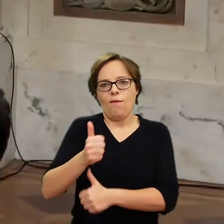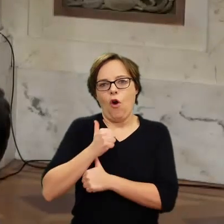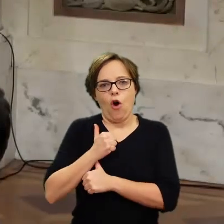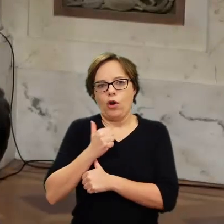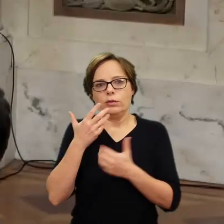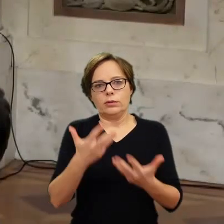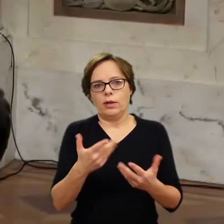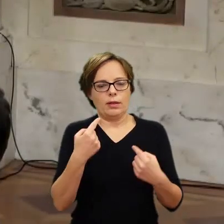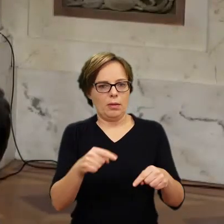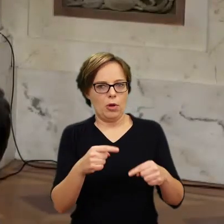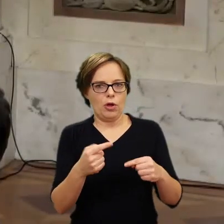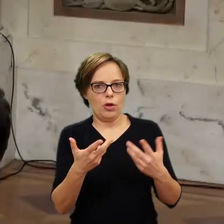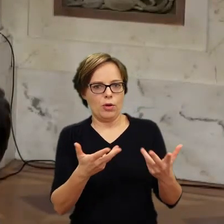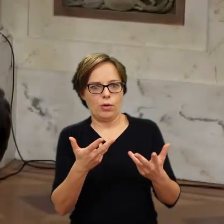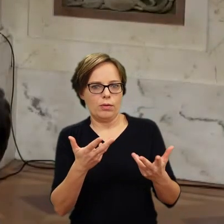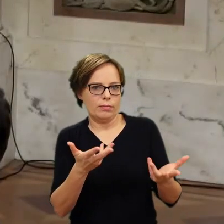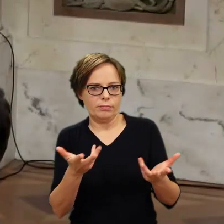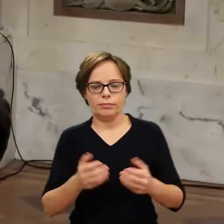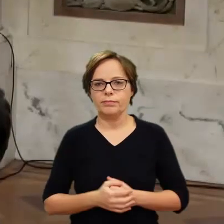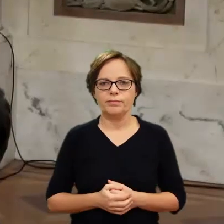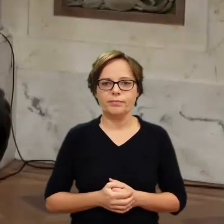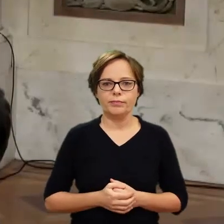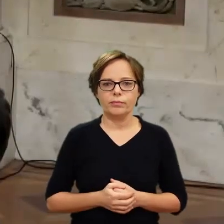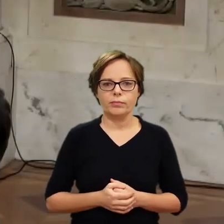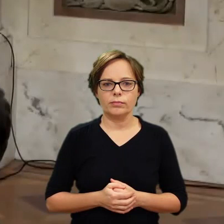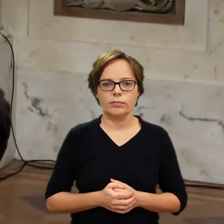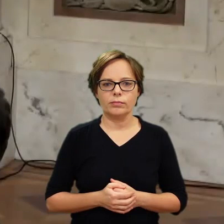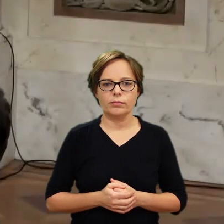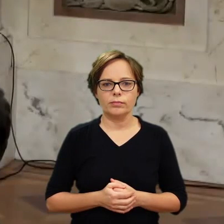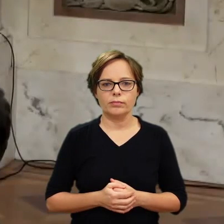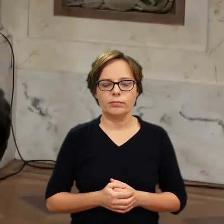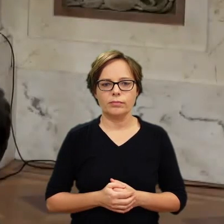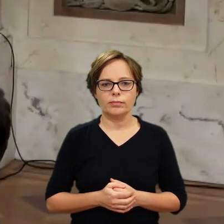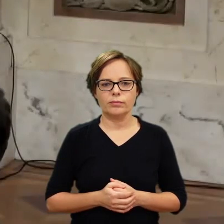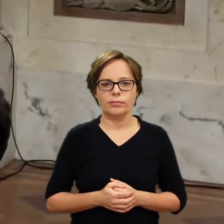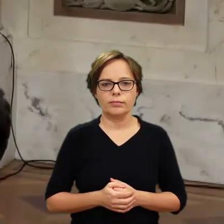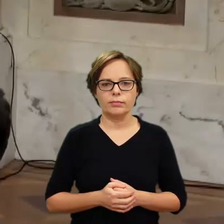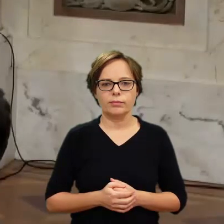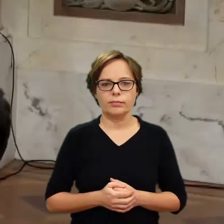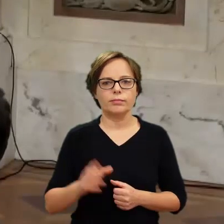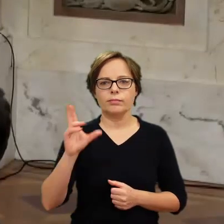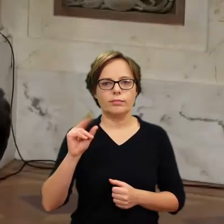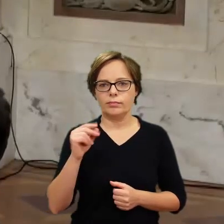Russians would have looted it clean. Yeah.